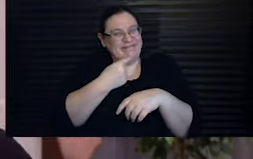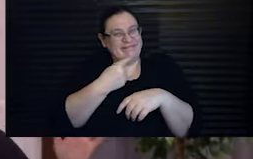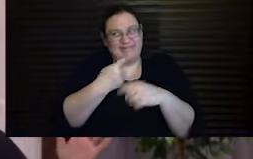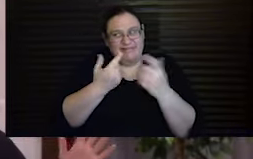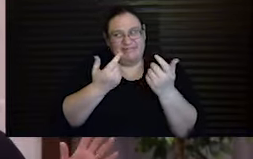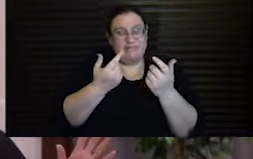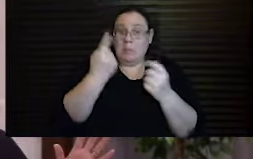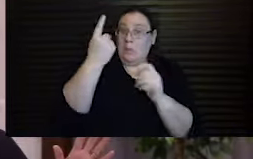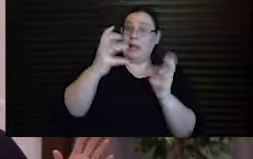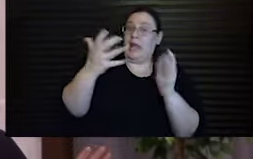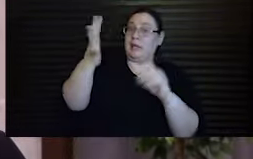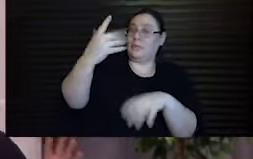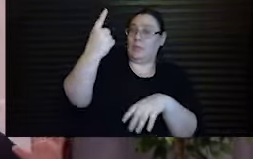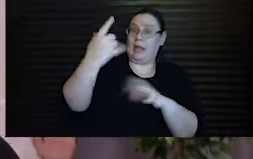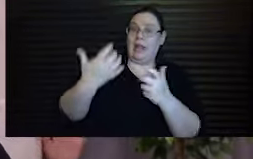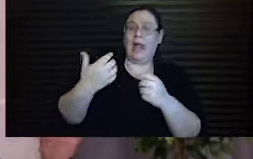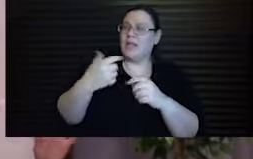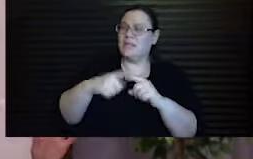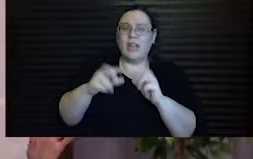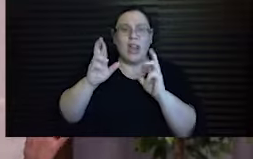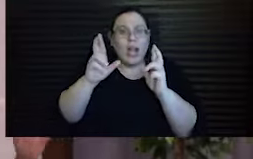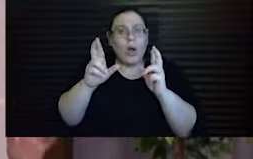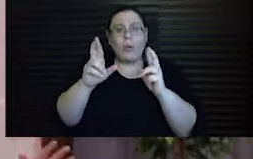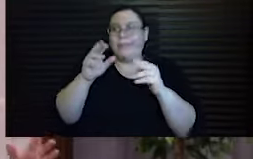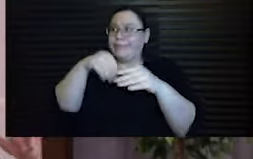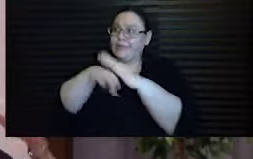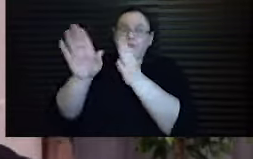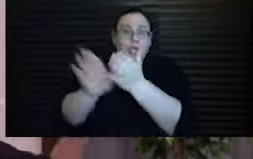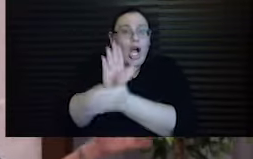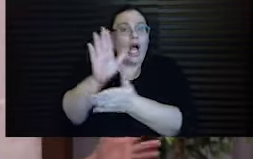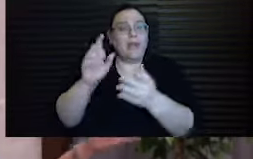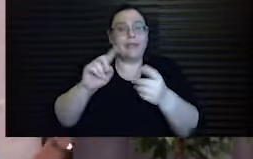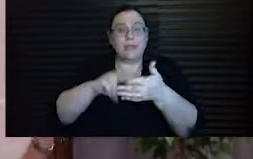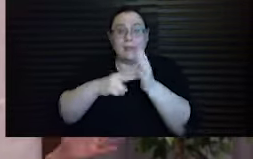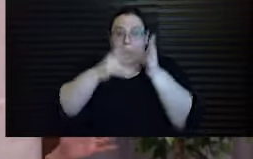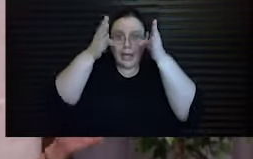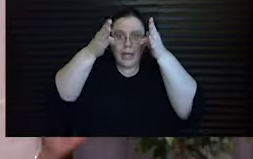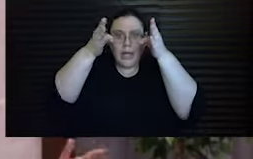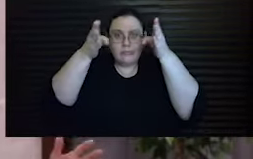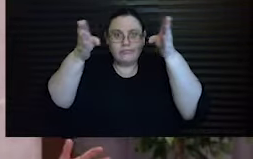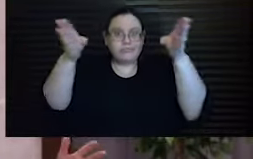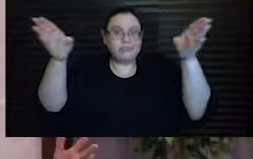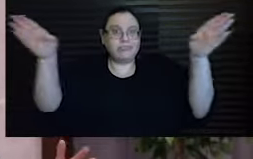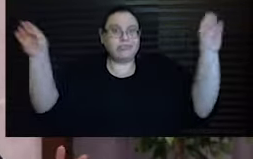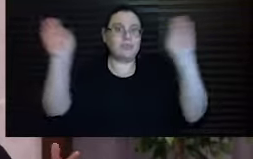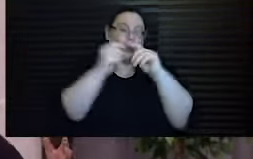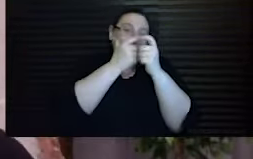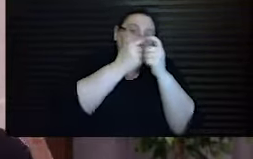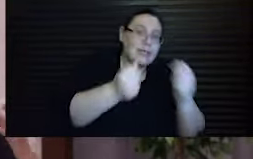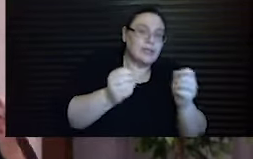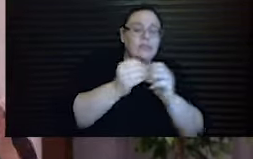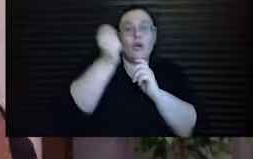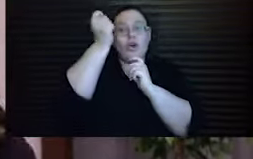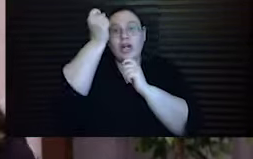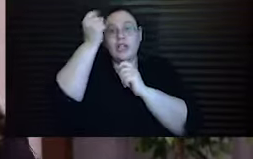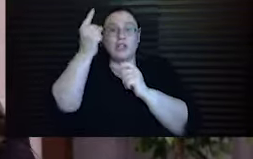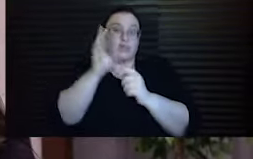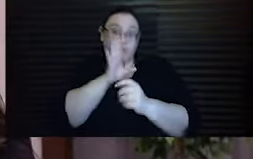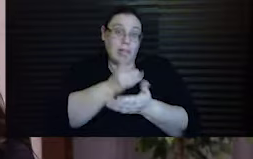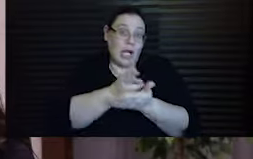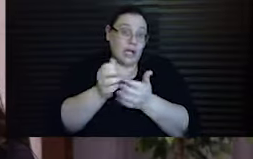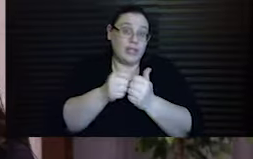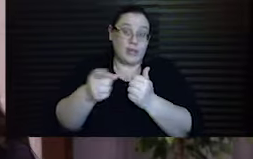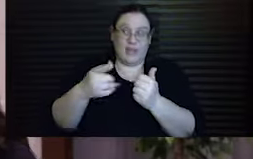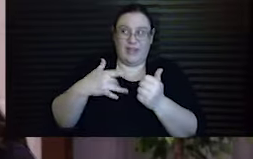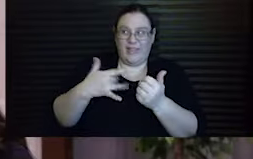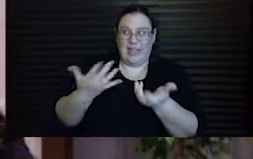It's just one class. But I had hoped that the college was going to broaden her scope of interest and understanding. And to be honest,